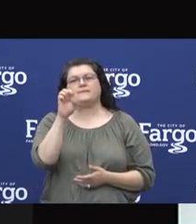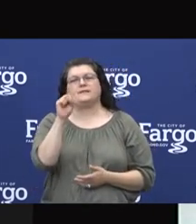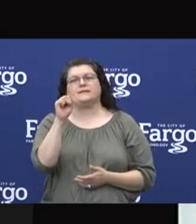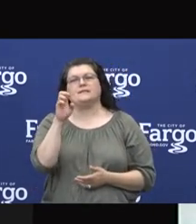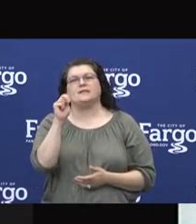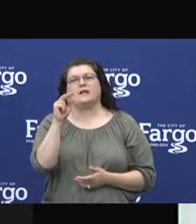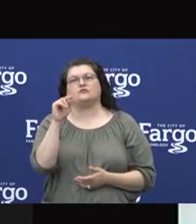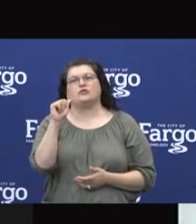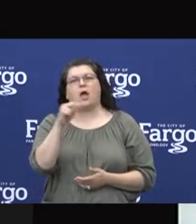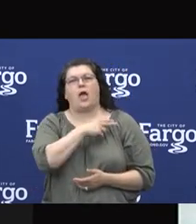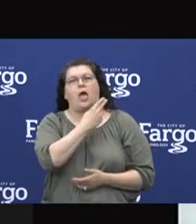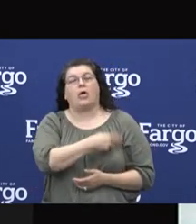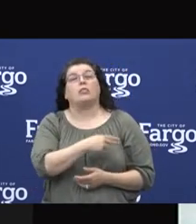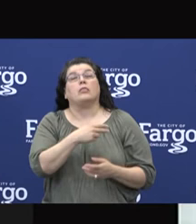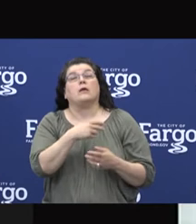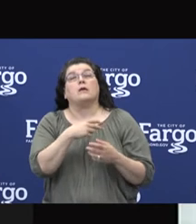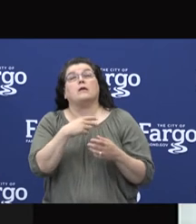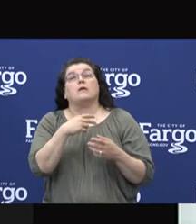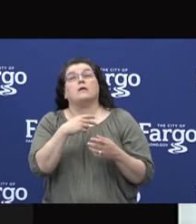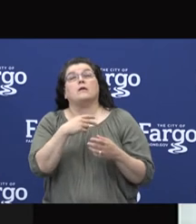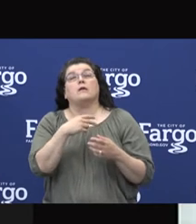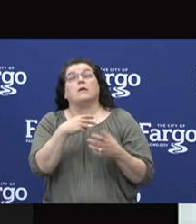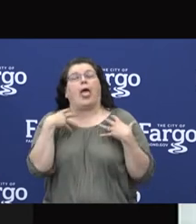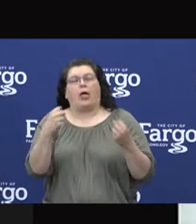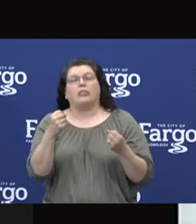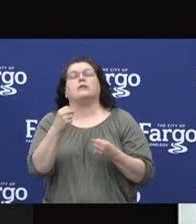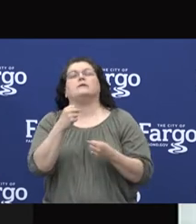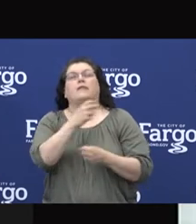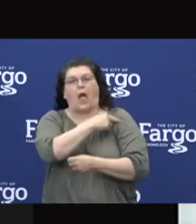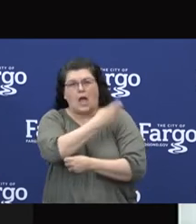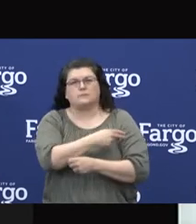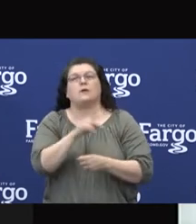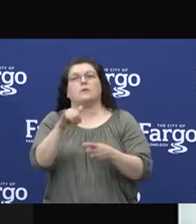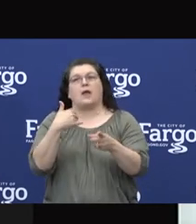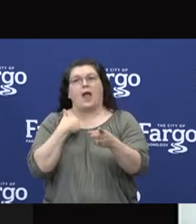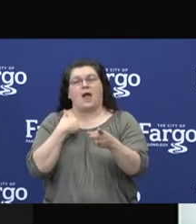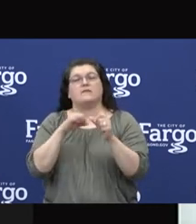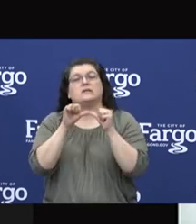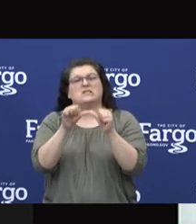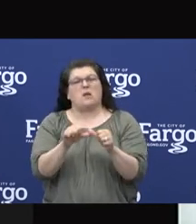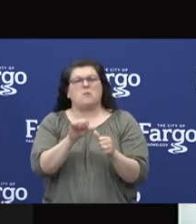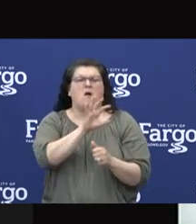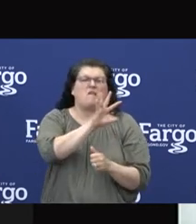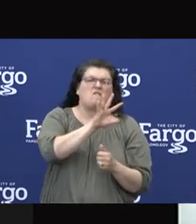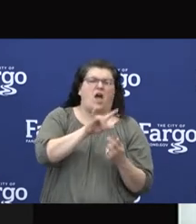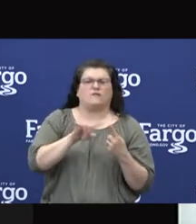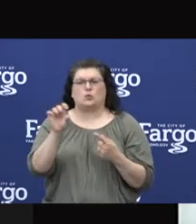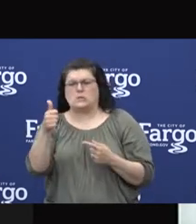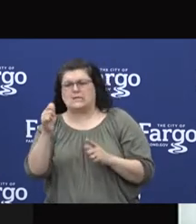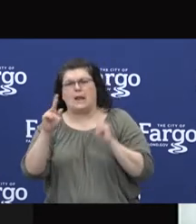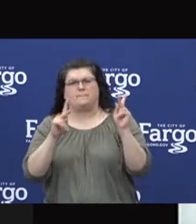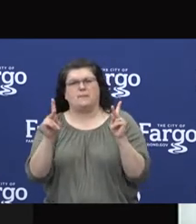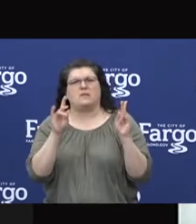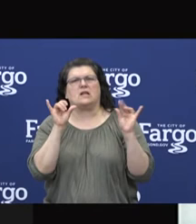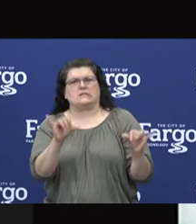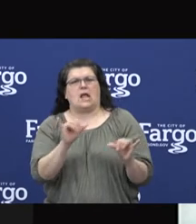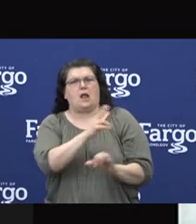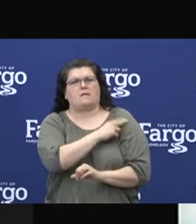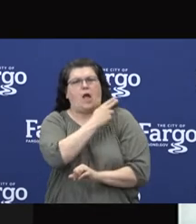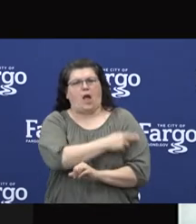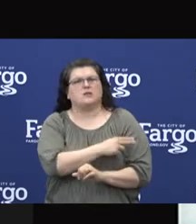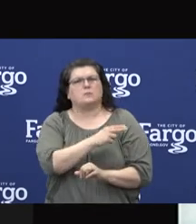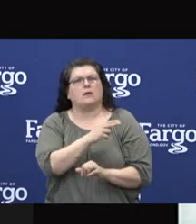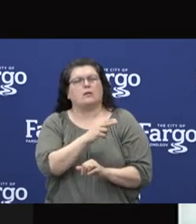hospitalized COVID patients have been stable over the past several weeks at about five to 10 hospitalized patients a day, which is